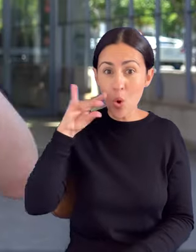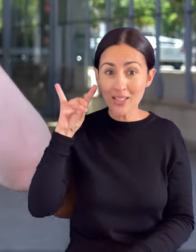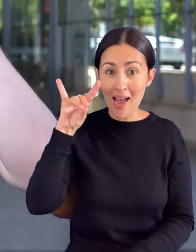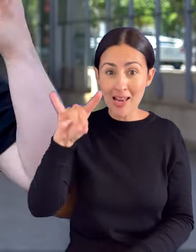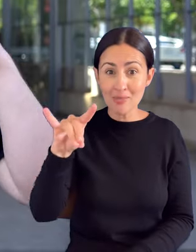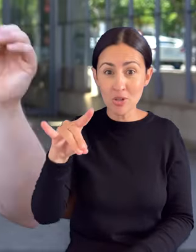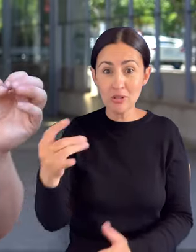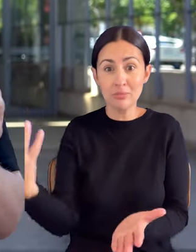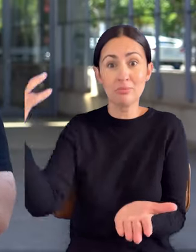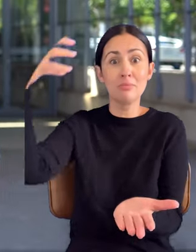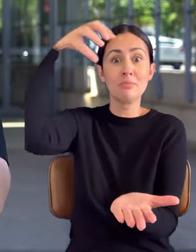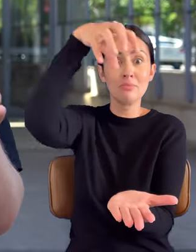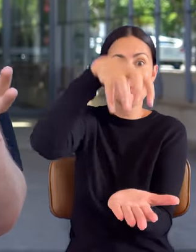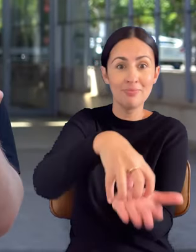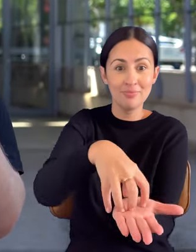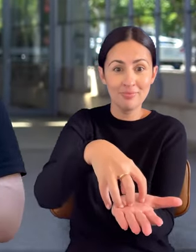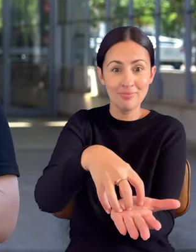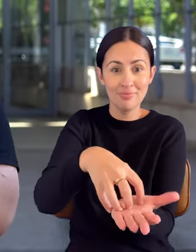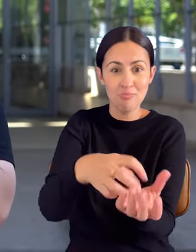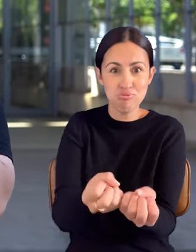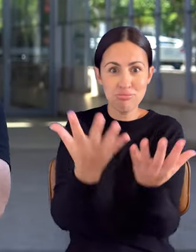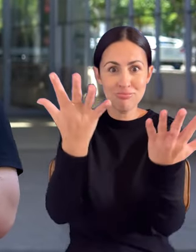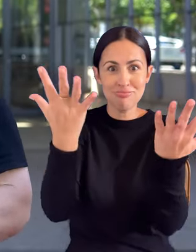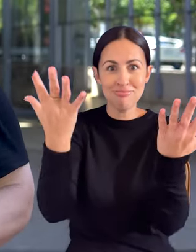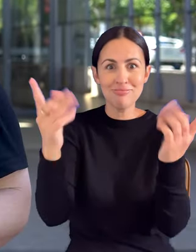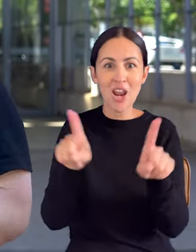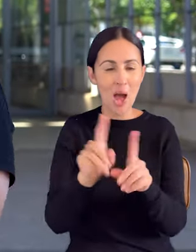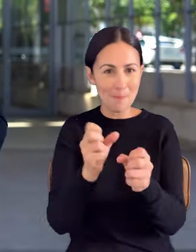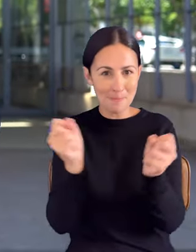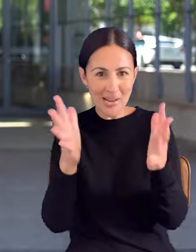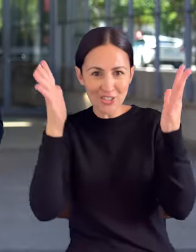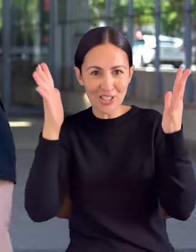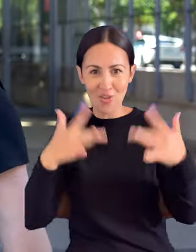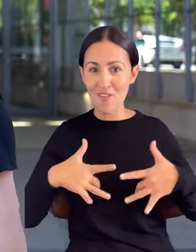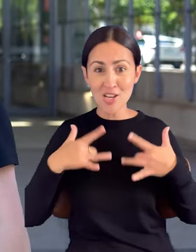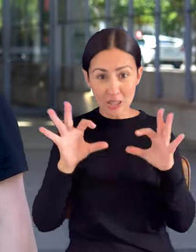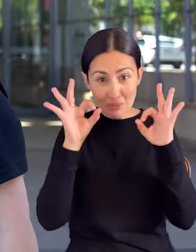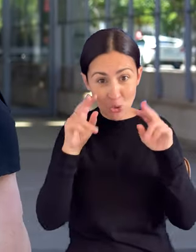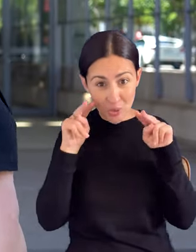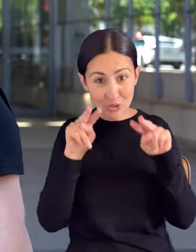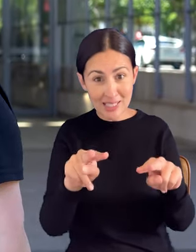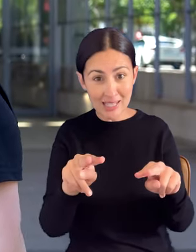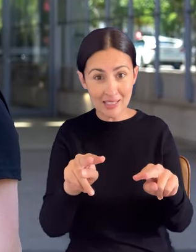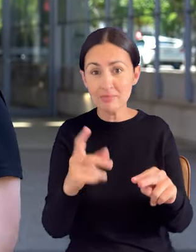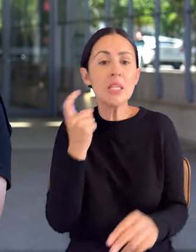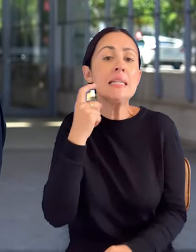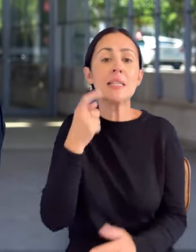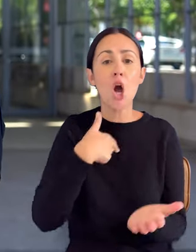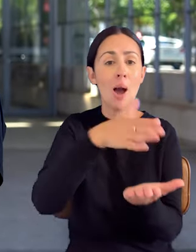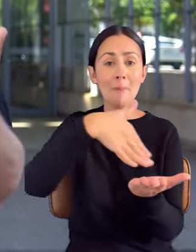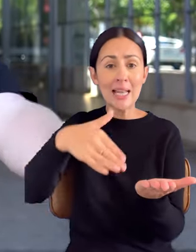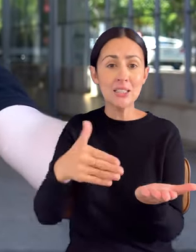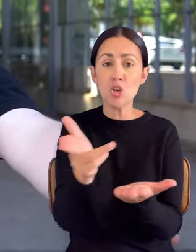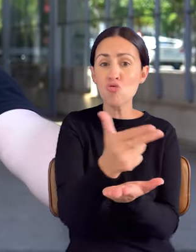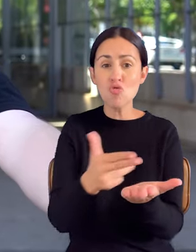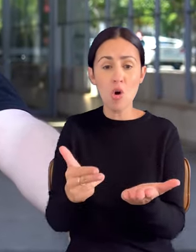its sounds come to life. It's easy to do life. Paint, draw and